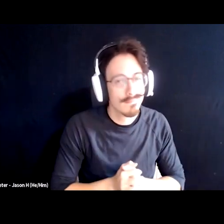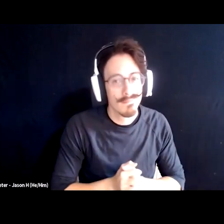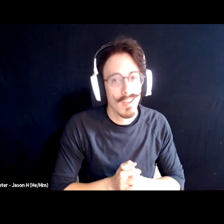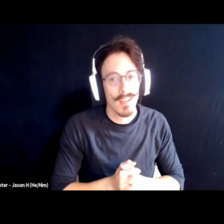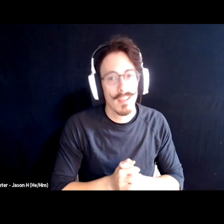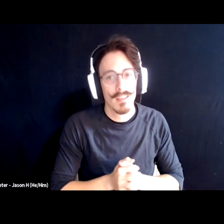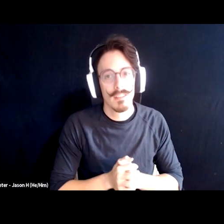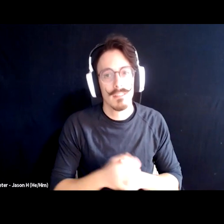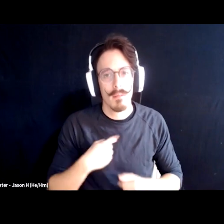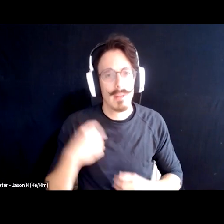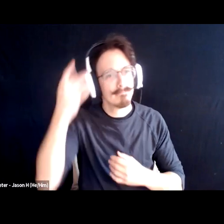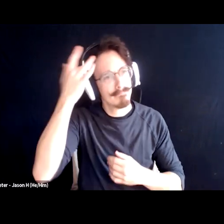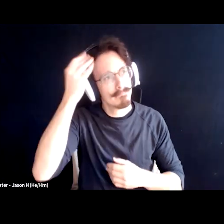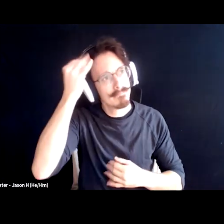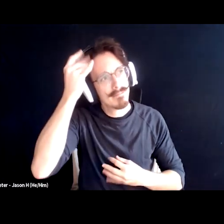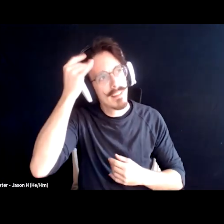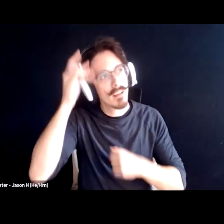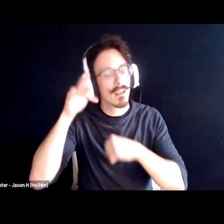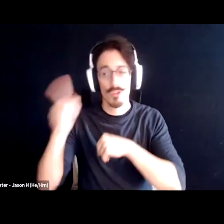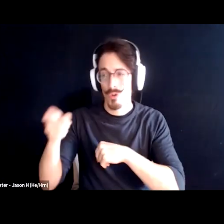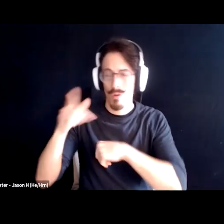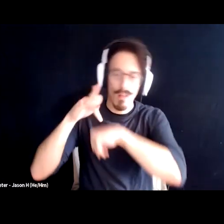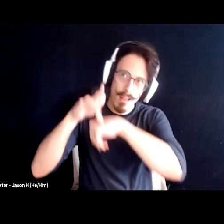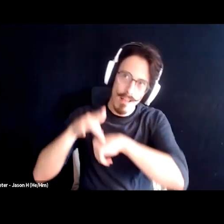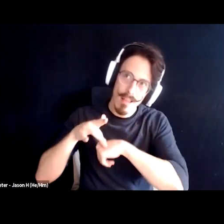i've been thinking about you all day long